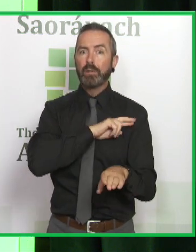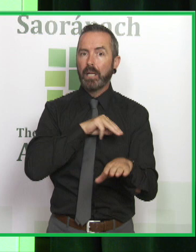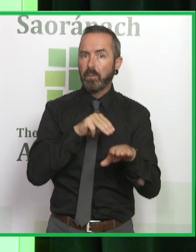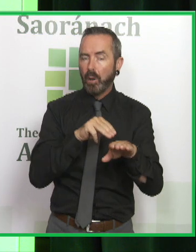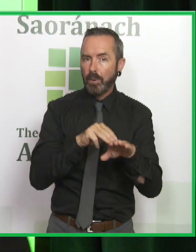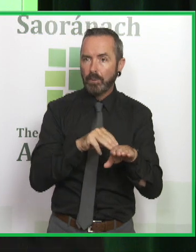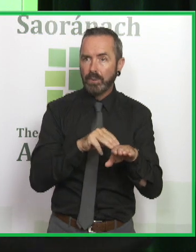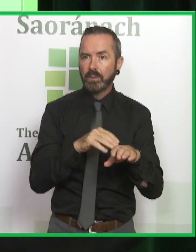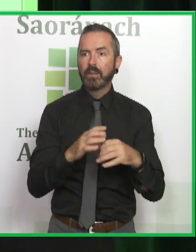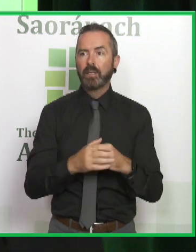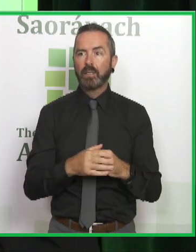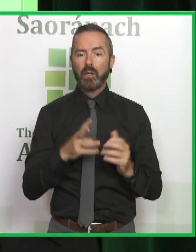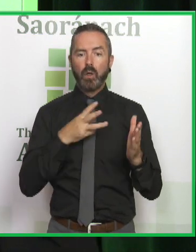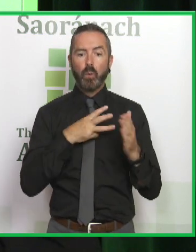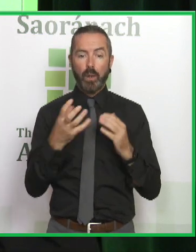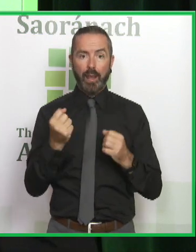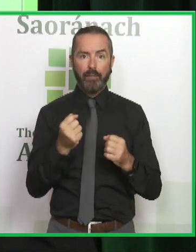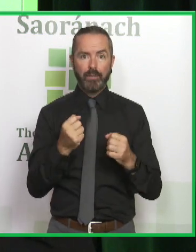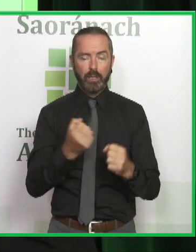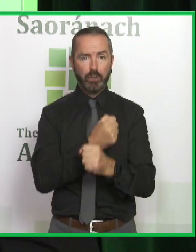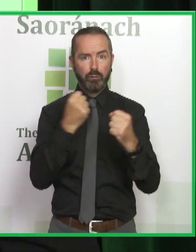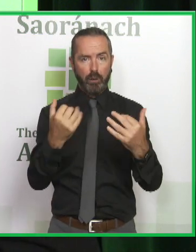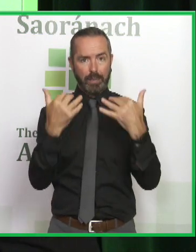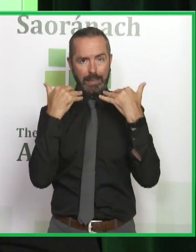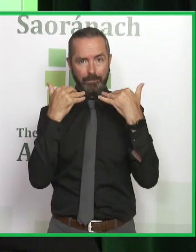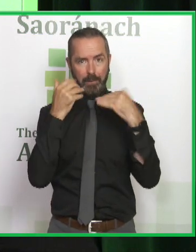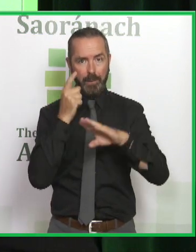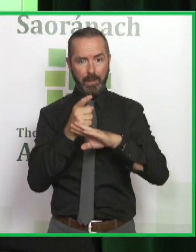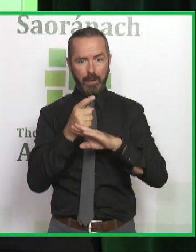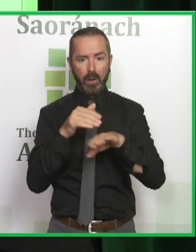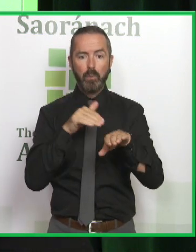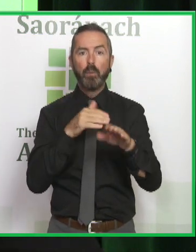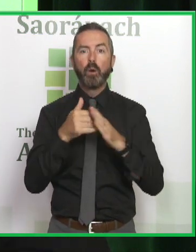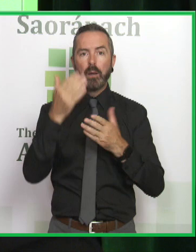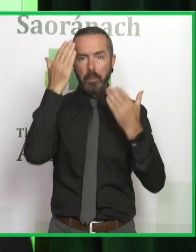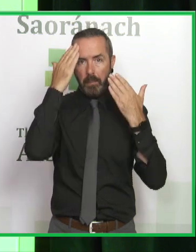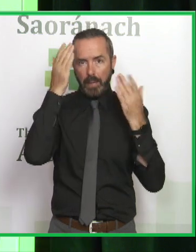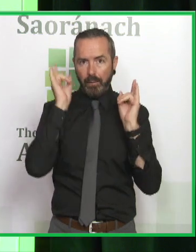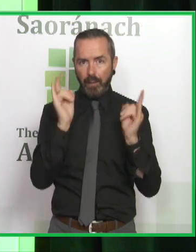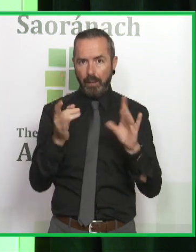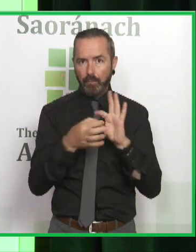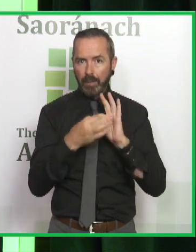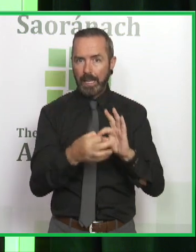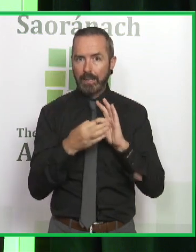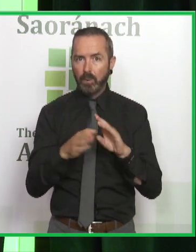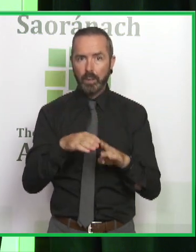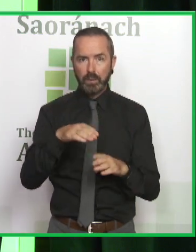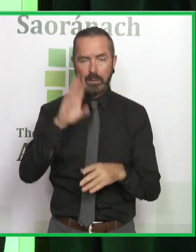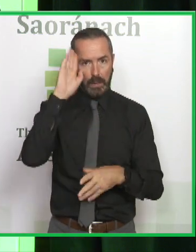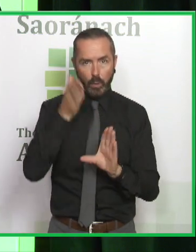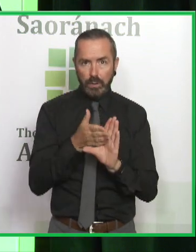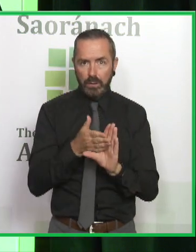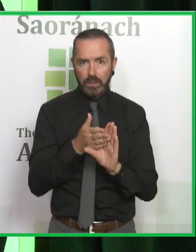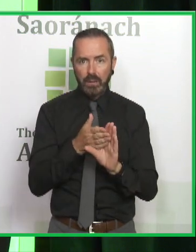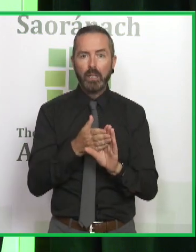data around this study, you can see that the problems that they're presenting with are mainly mental health-related. So people are presenting with psychosis, they're